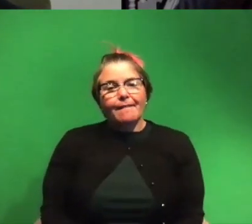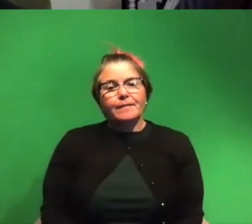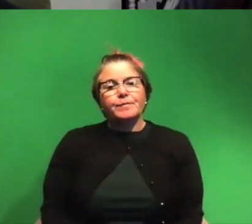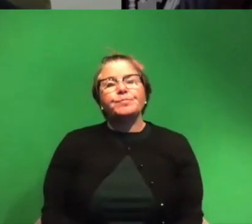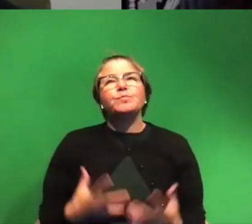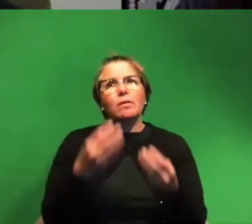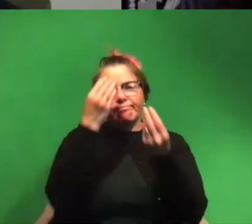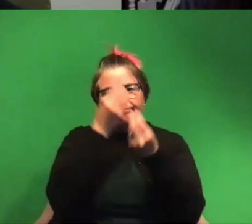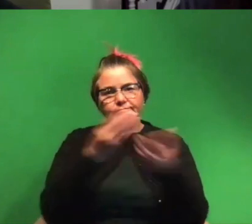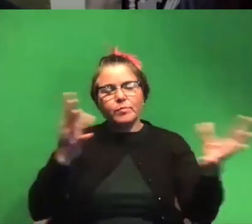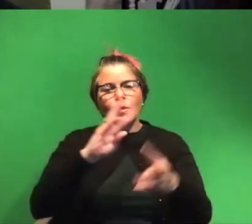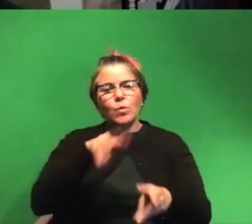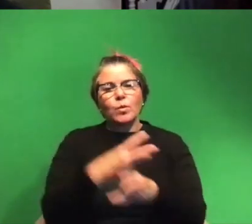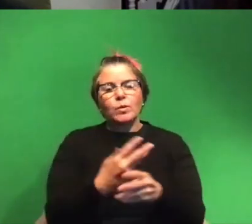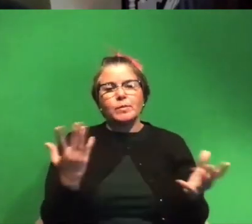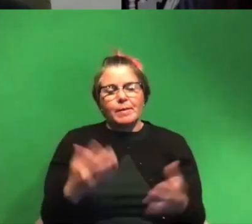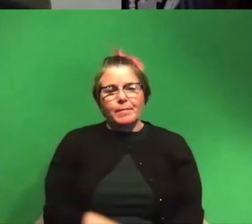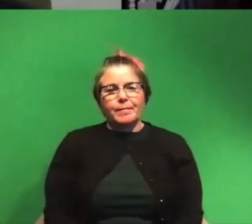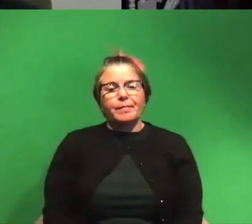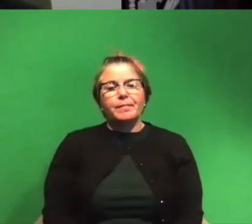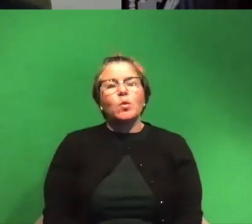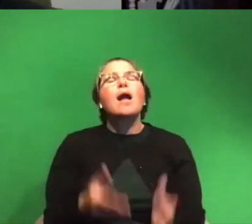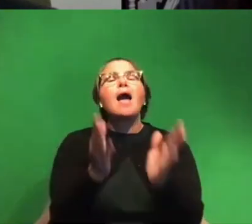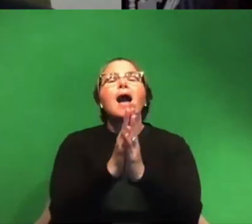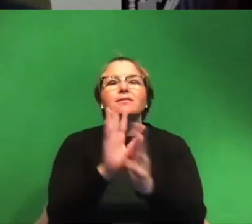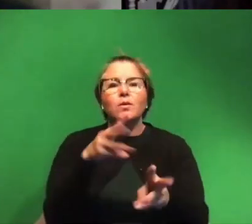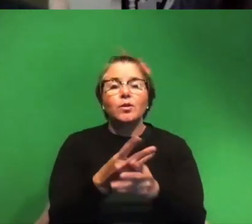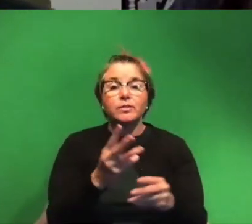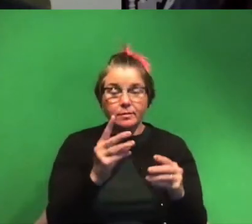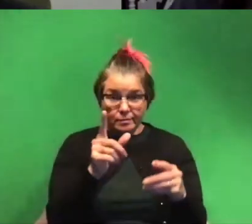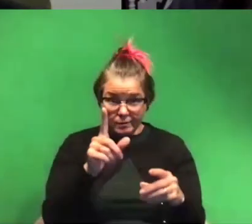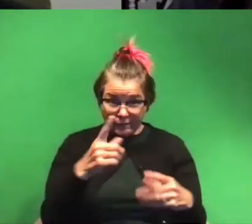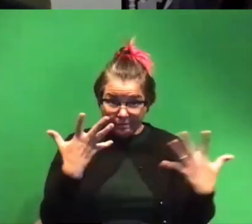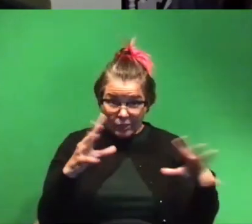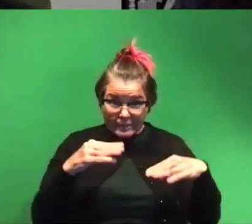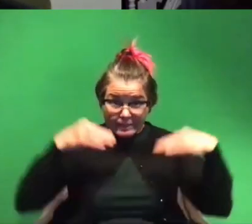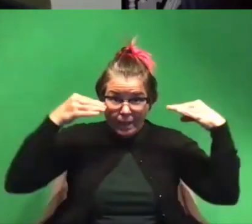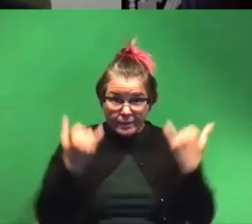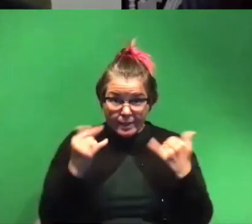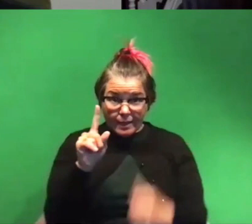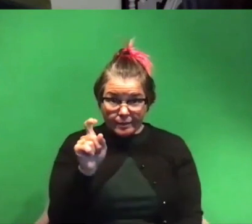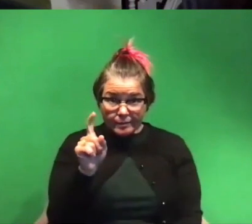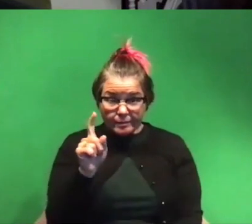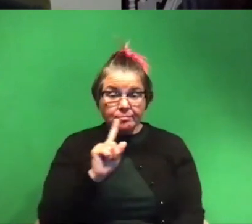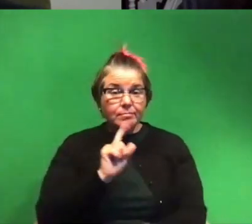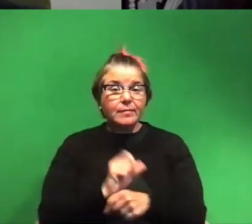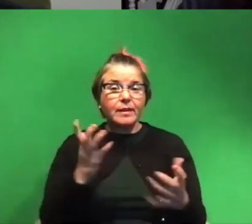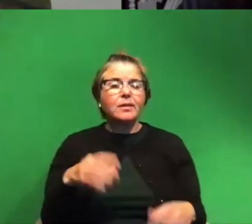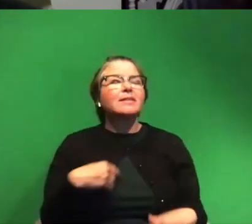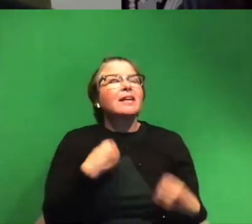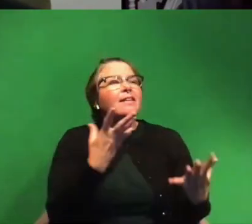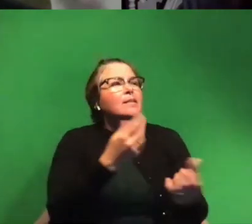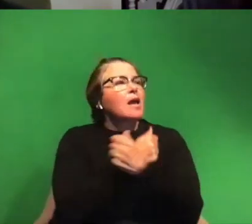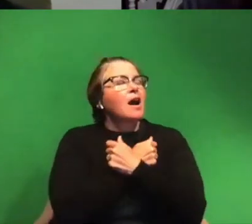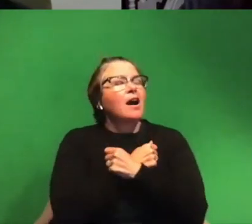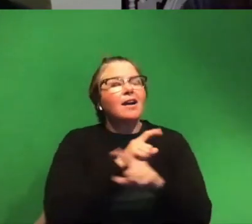tell the world is or ask the world is have you smiled today honestly and truly that's just about it i was going to say give someone a hug but